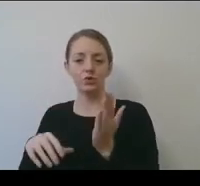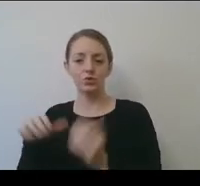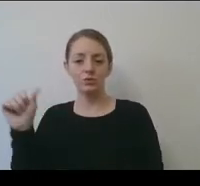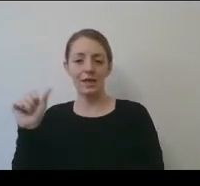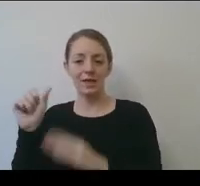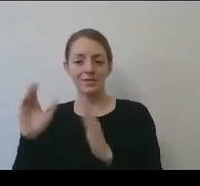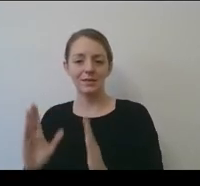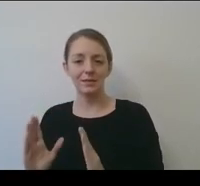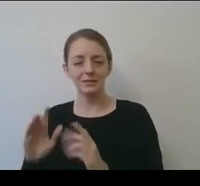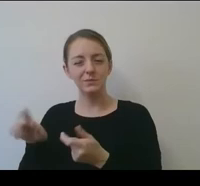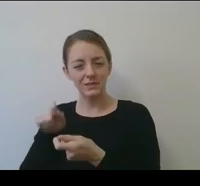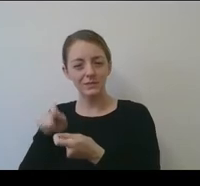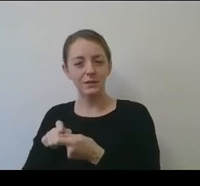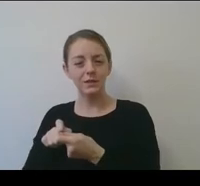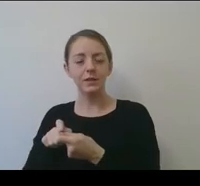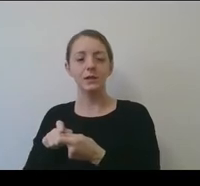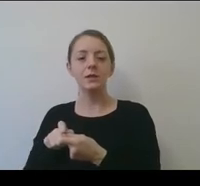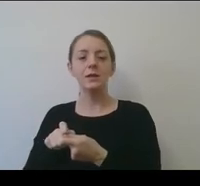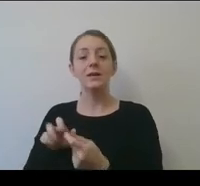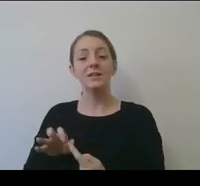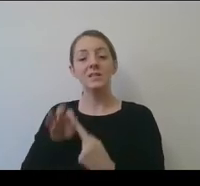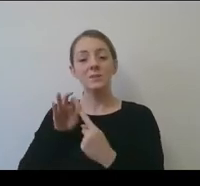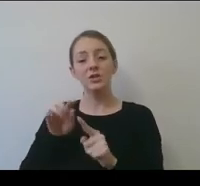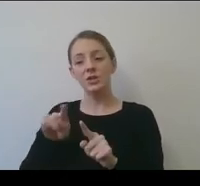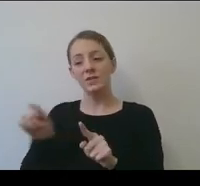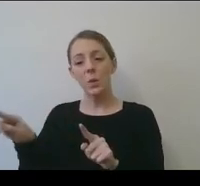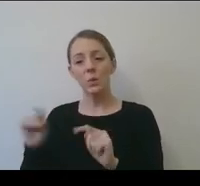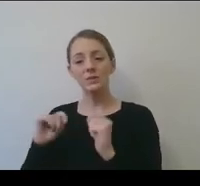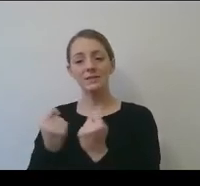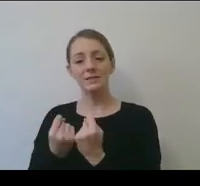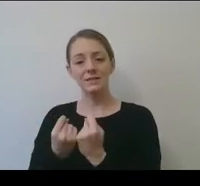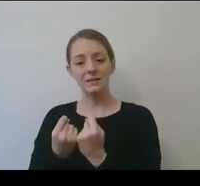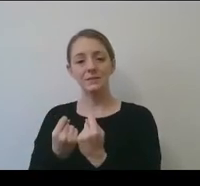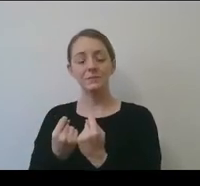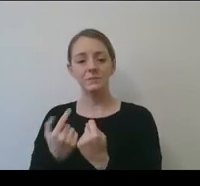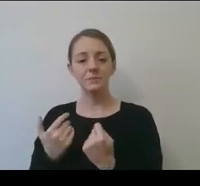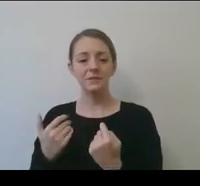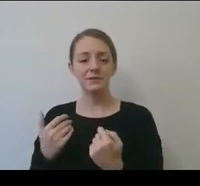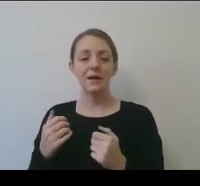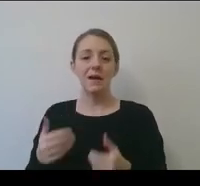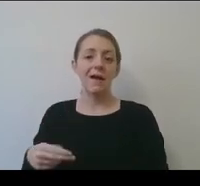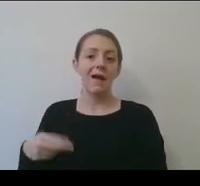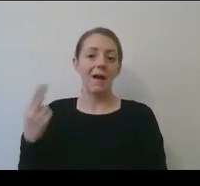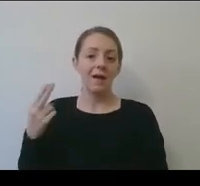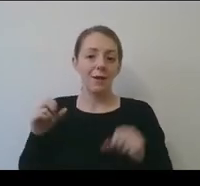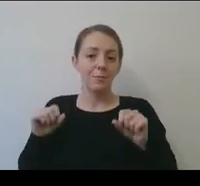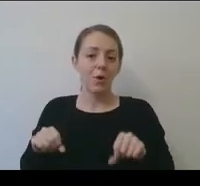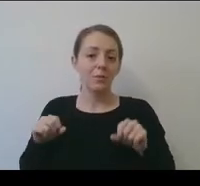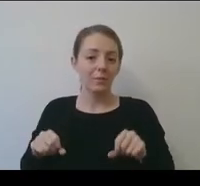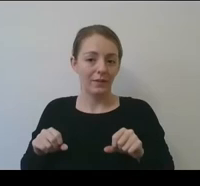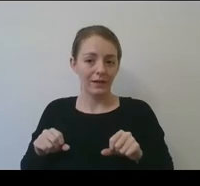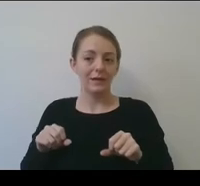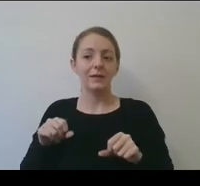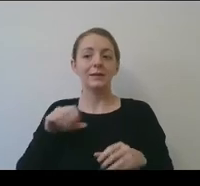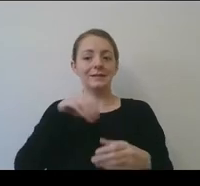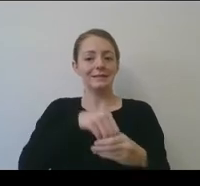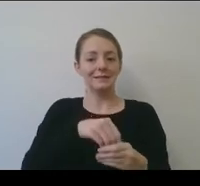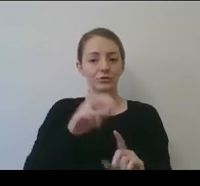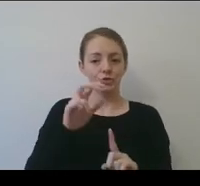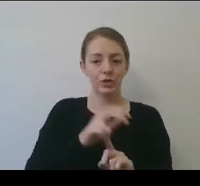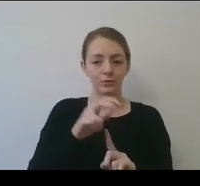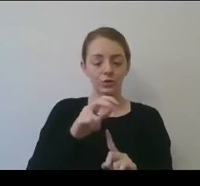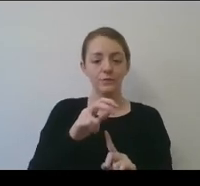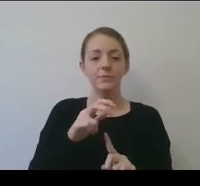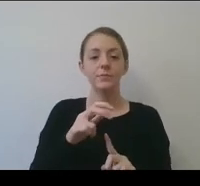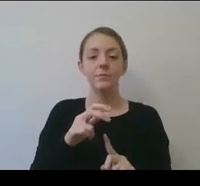those that those teams have a very high probability of being in the championship, and that may be, and also to be a little